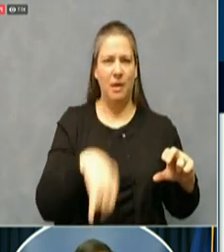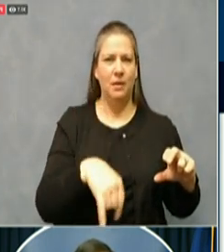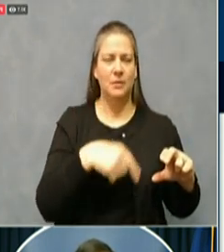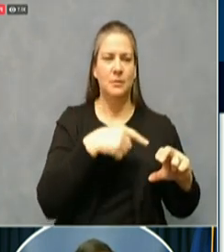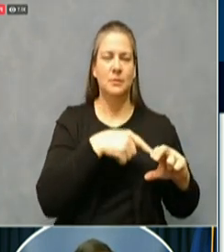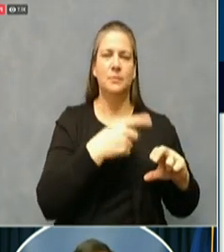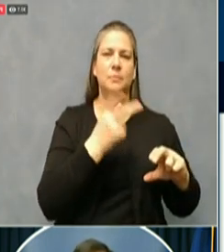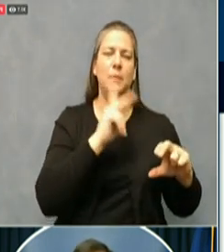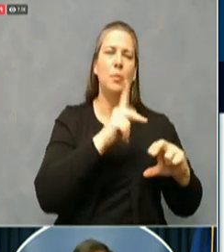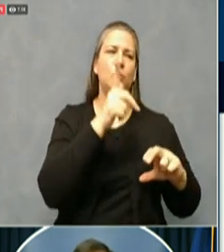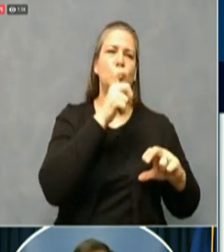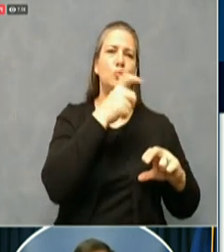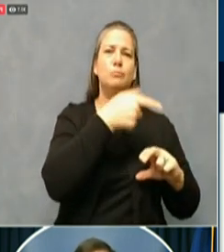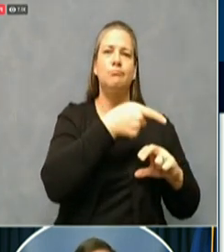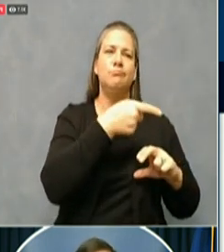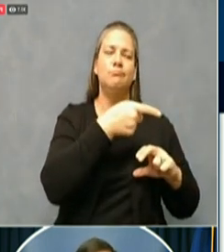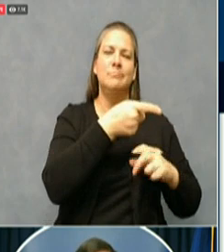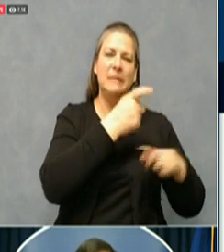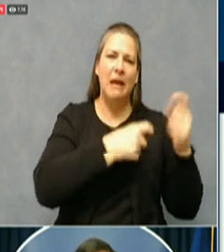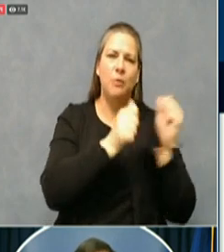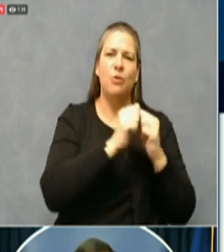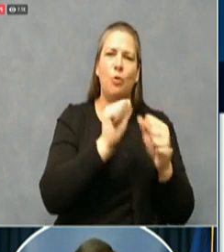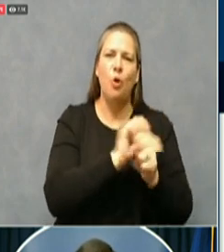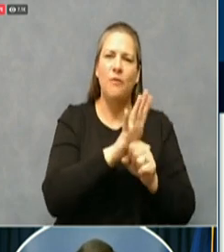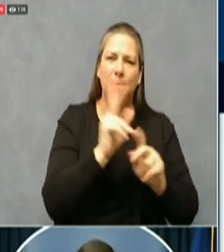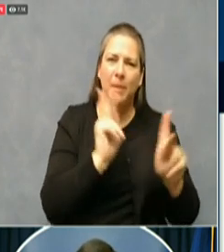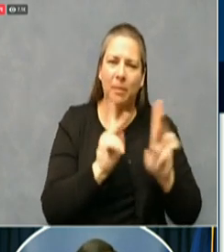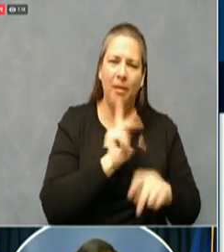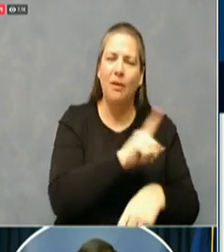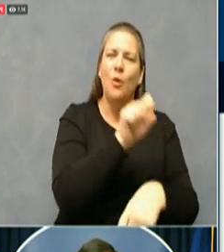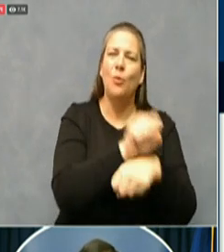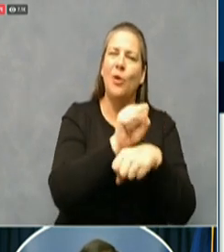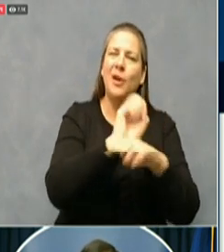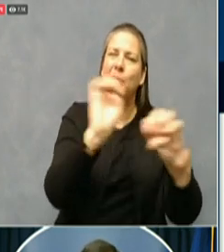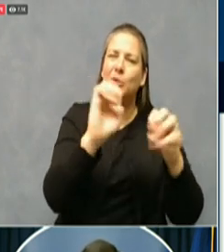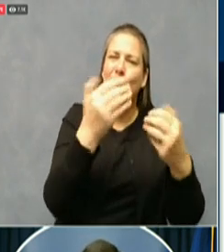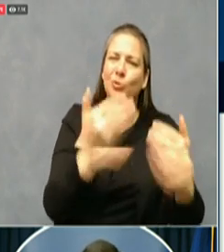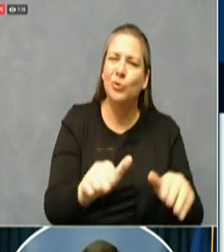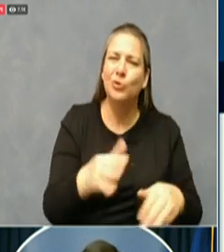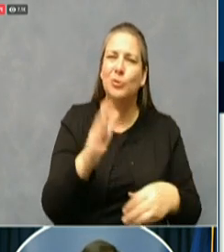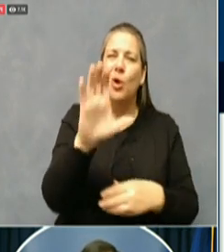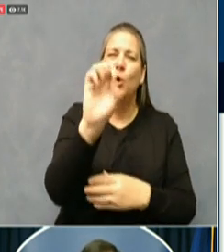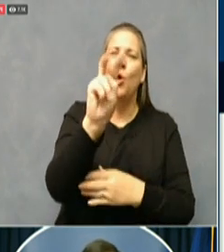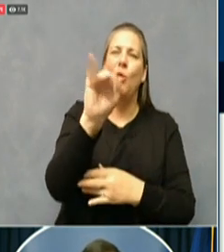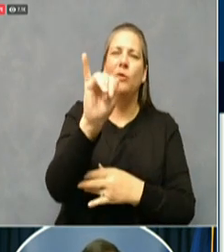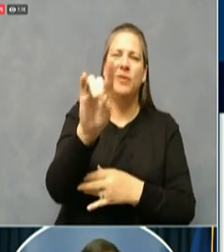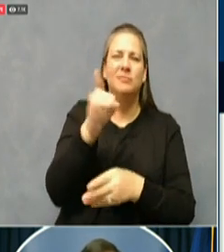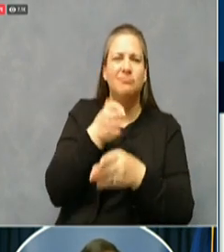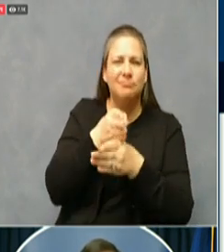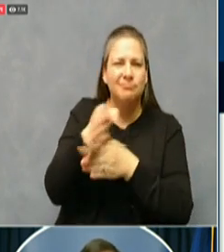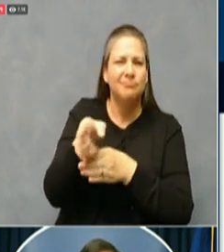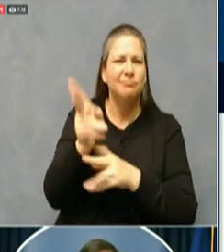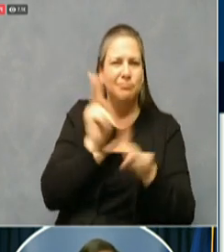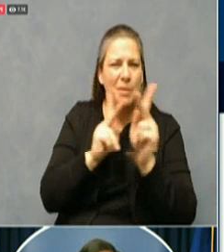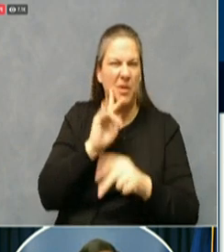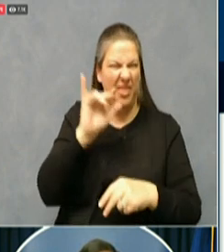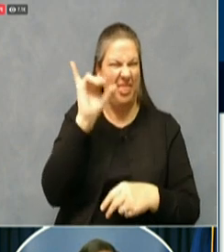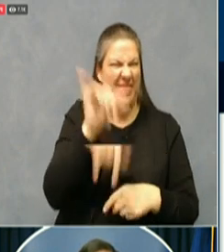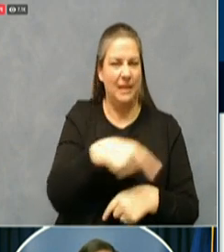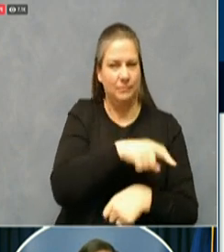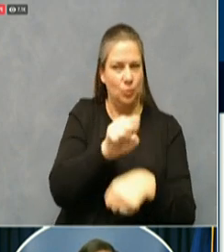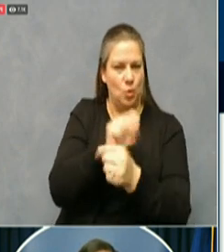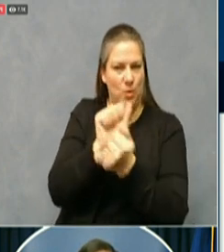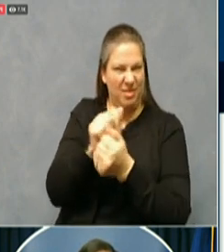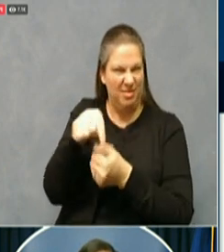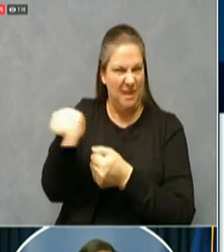COVID the most think those working in the emergency room or on COVID wings. We have our first allocation that's that's getting out